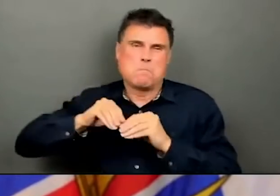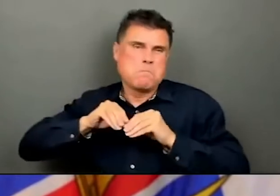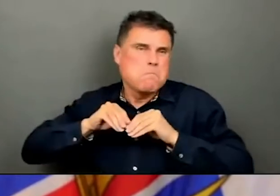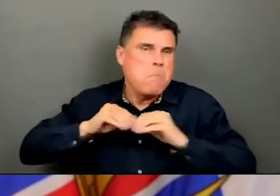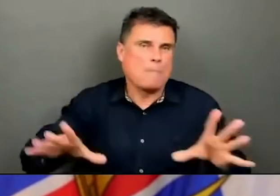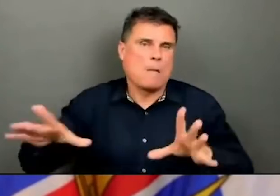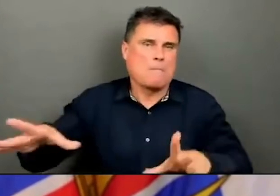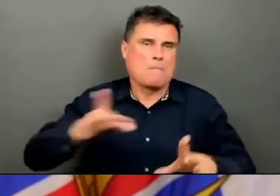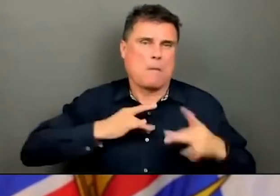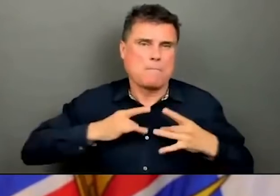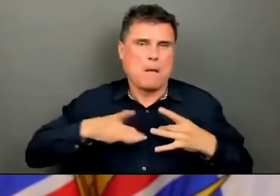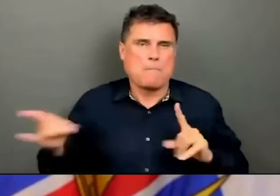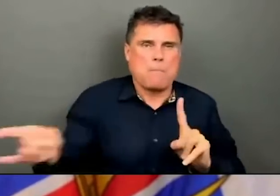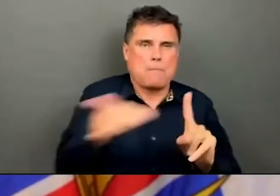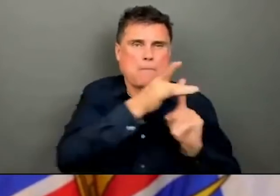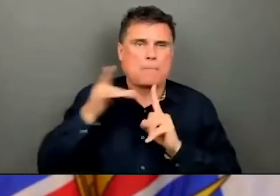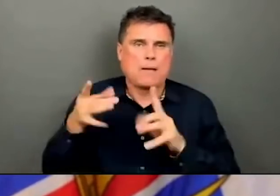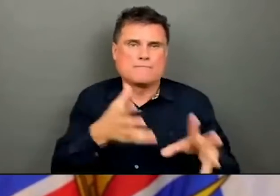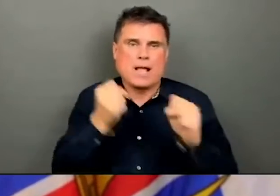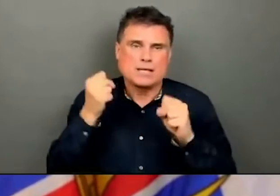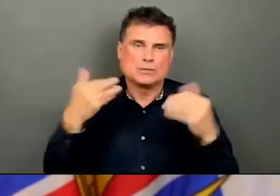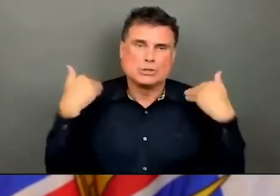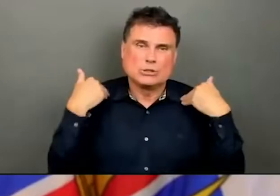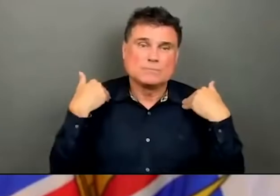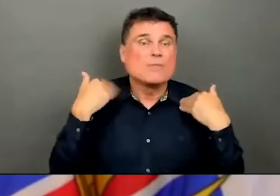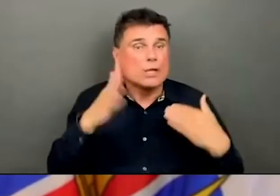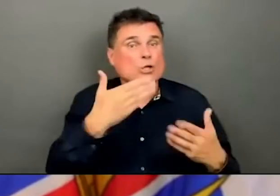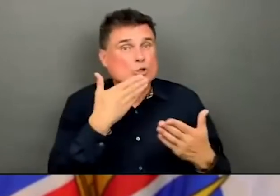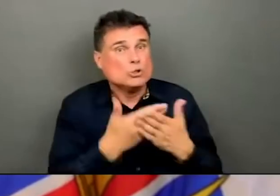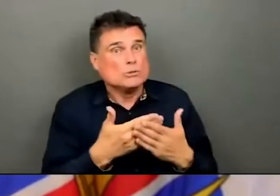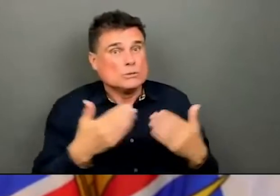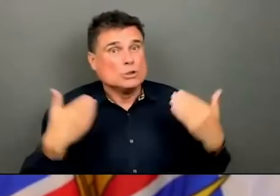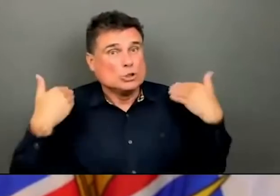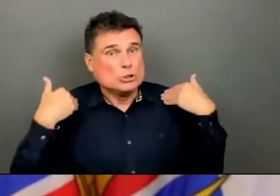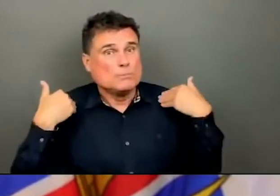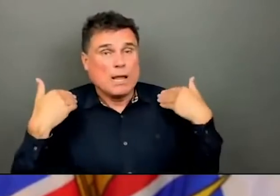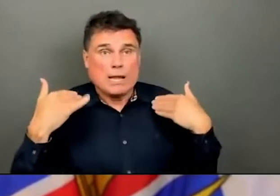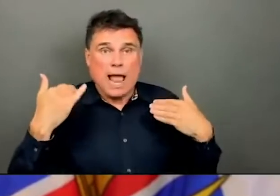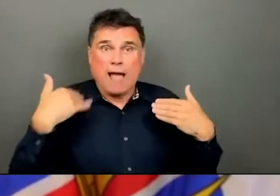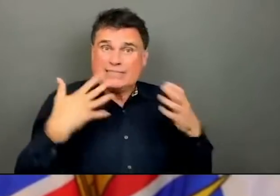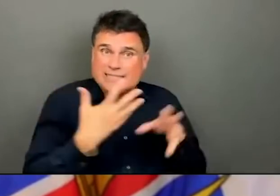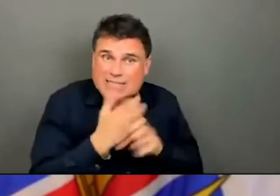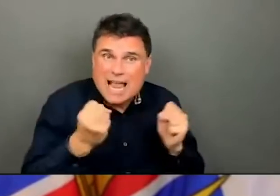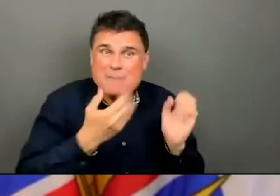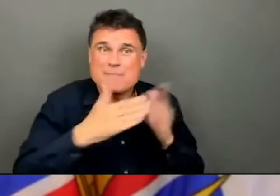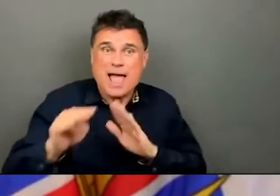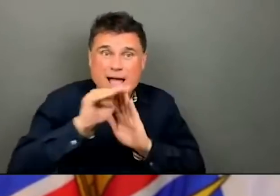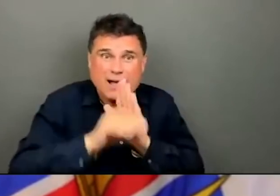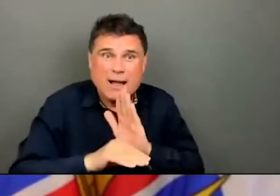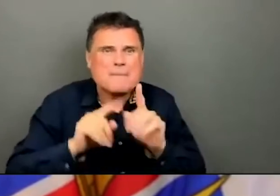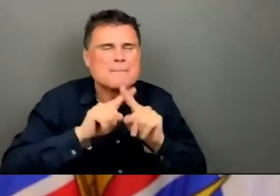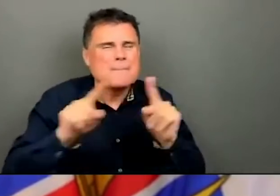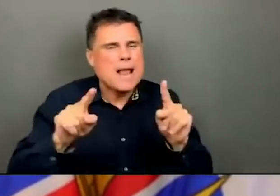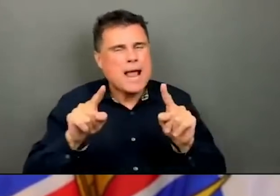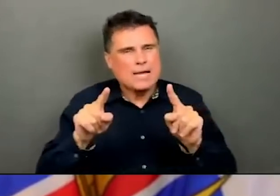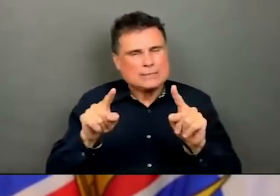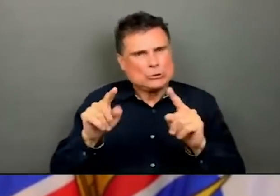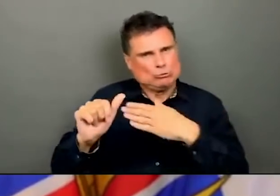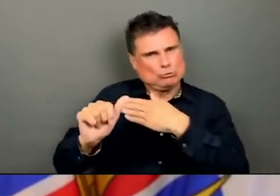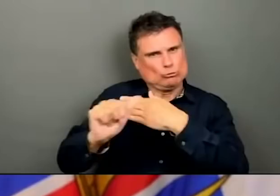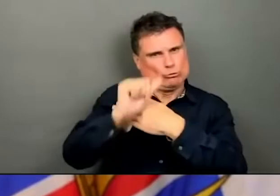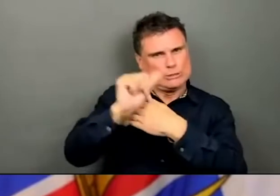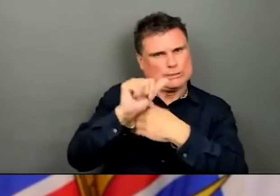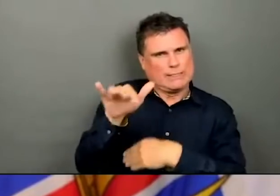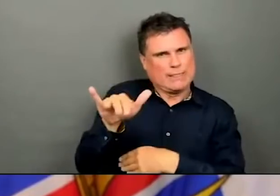had good safety plans, but the level of risk went up so dramatically when we had so much more transmission in the community.